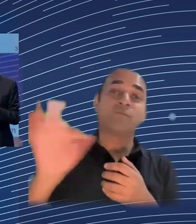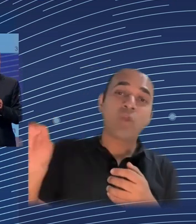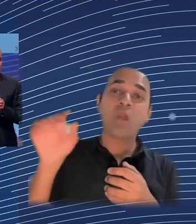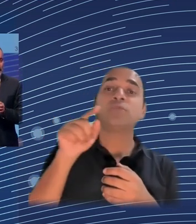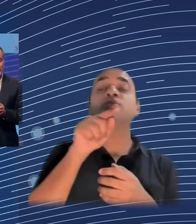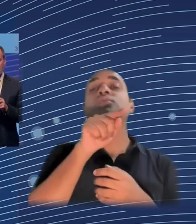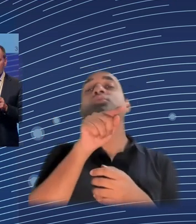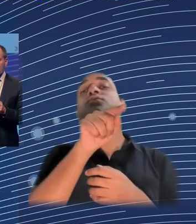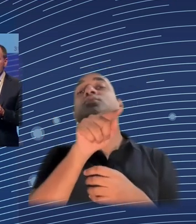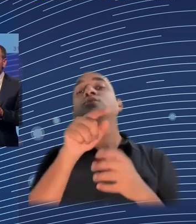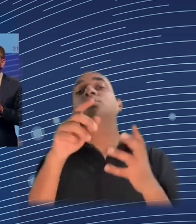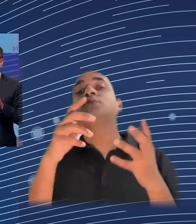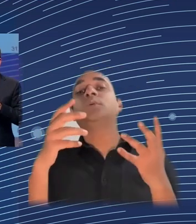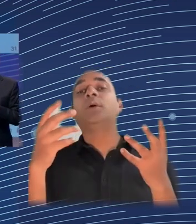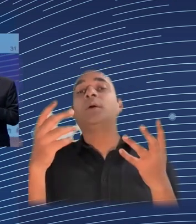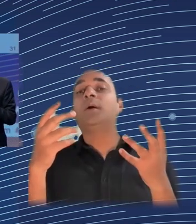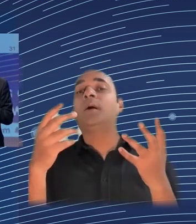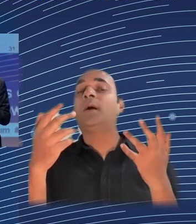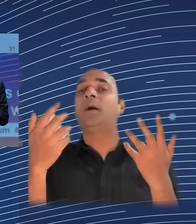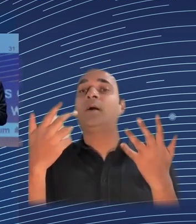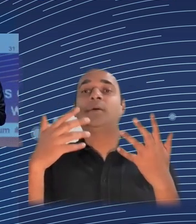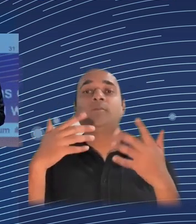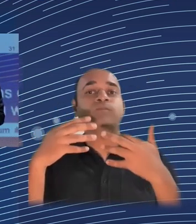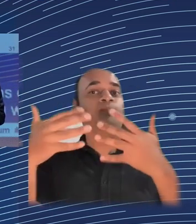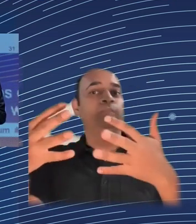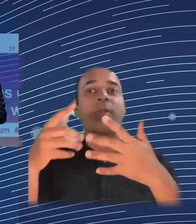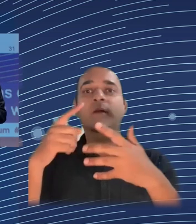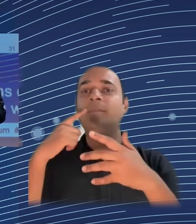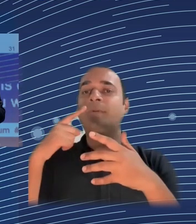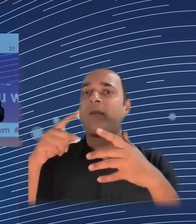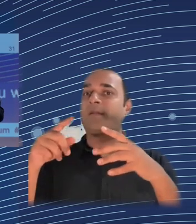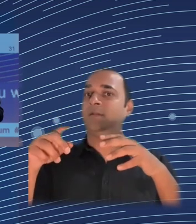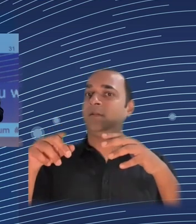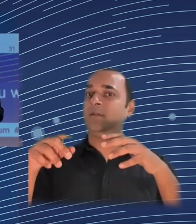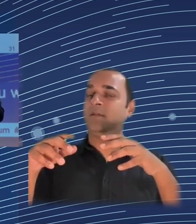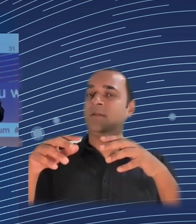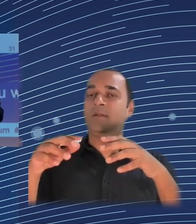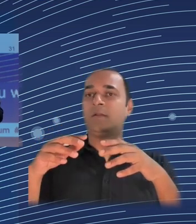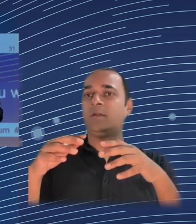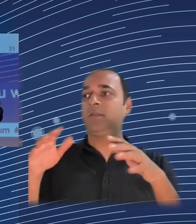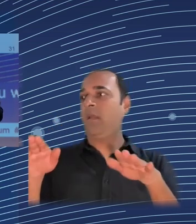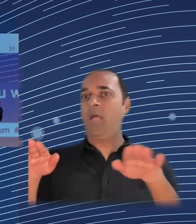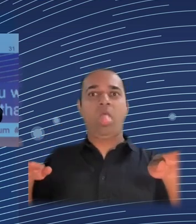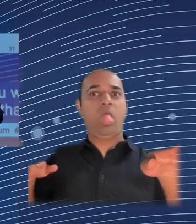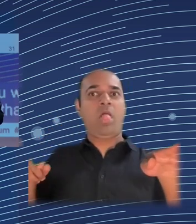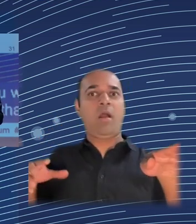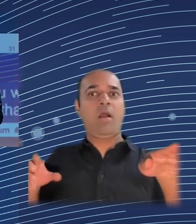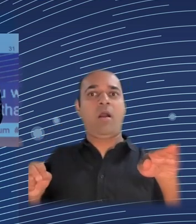is a policy also that focuses on opportunities, that identifies pockets of poverty, of